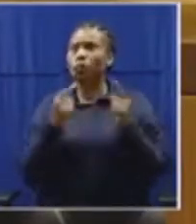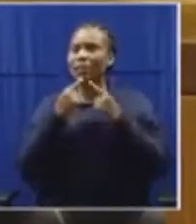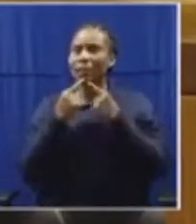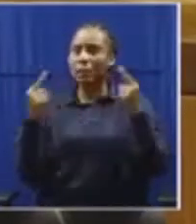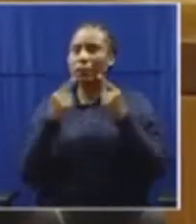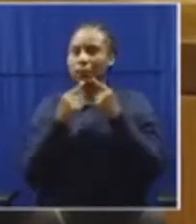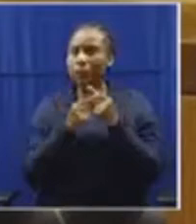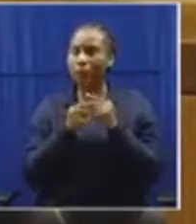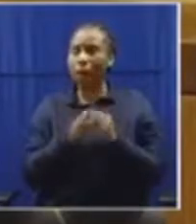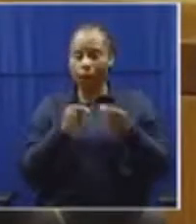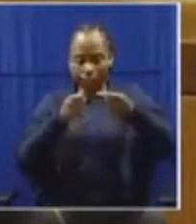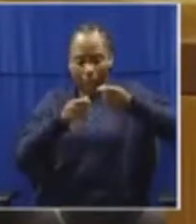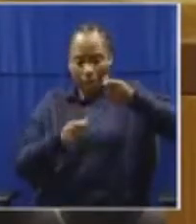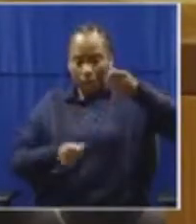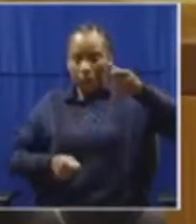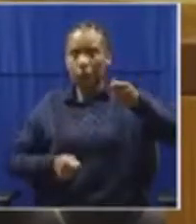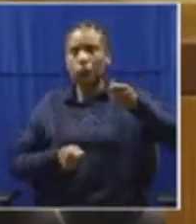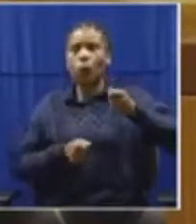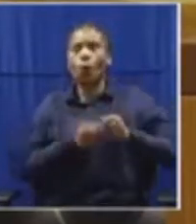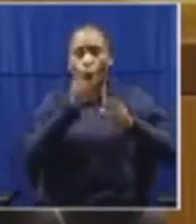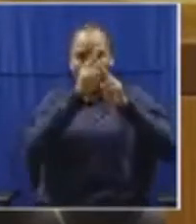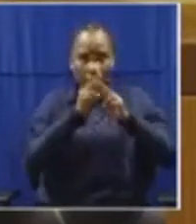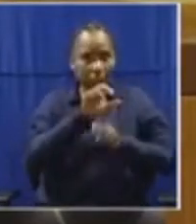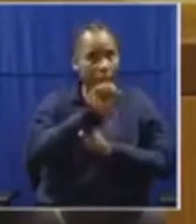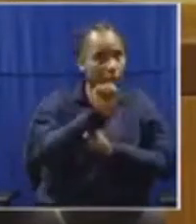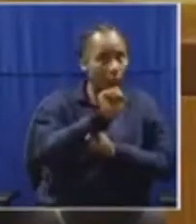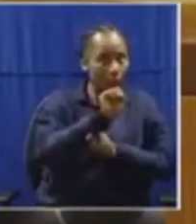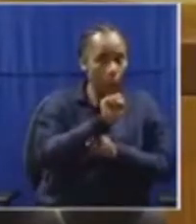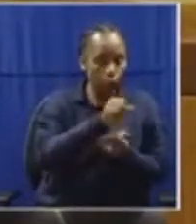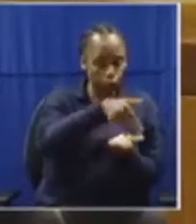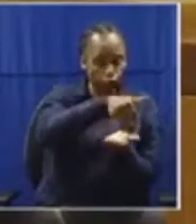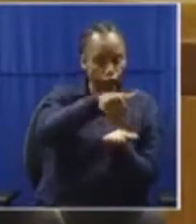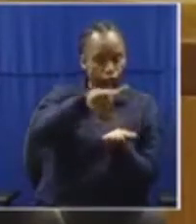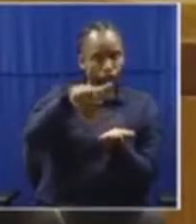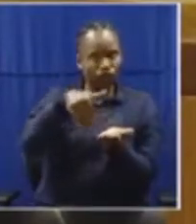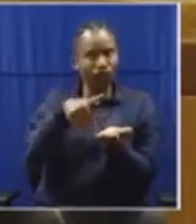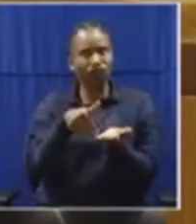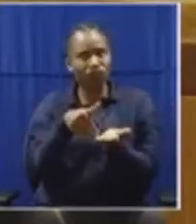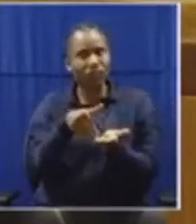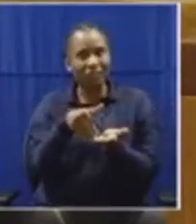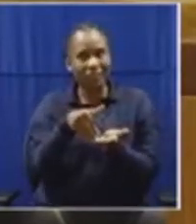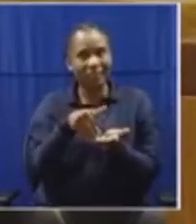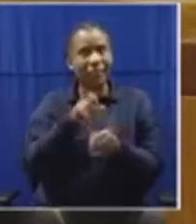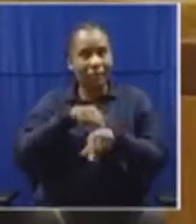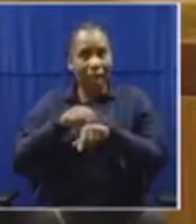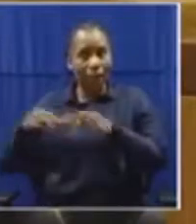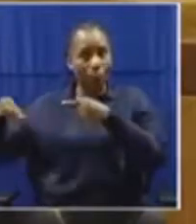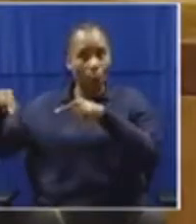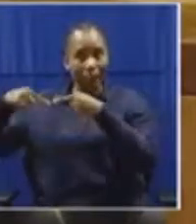of what Honorable Shibambu will raise as he contests the CIC?